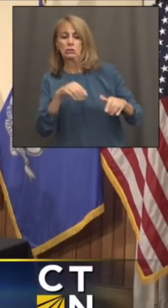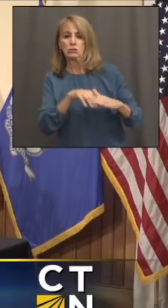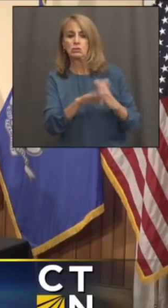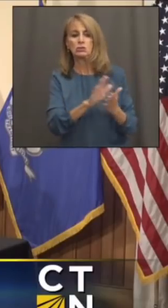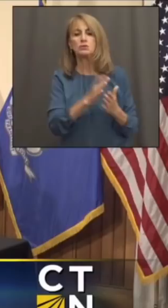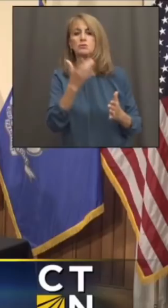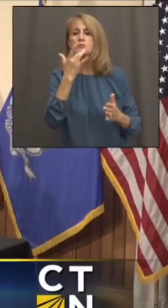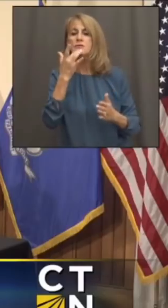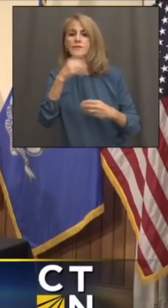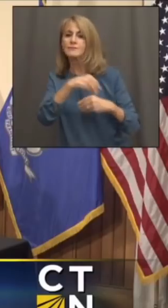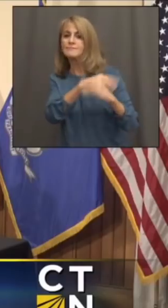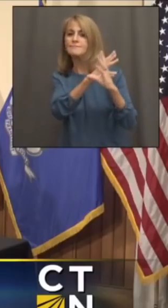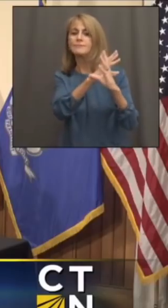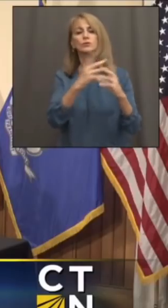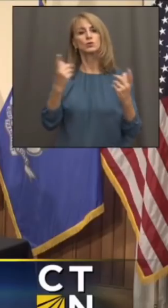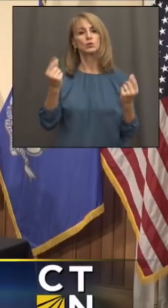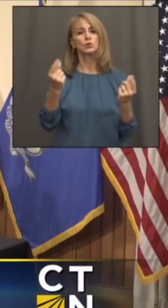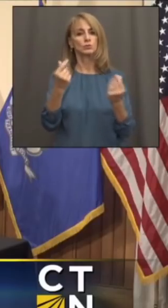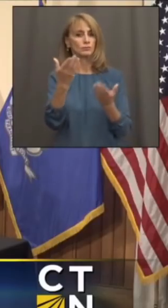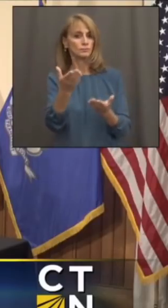who do have at-risk children?